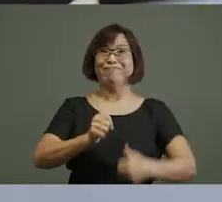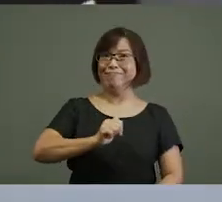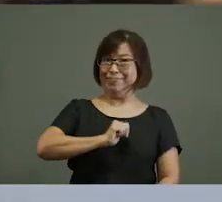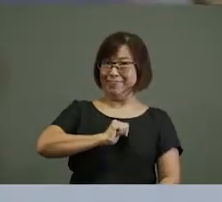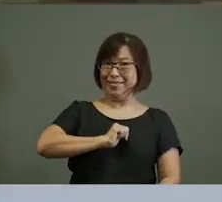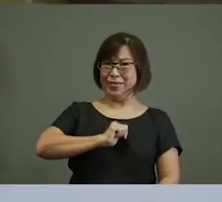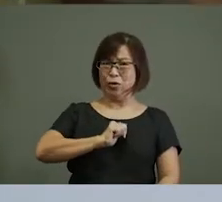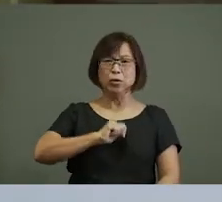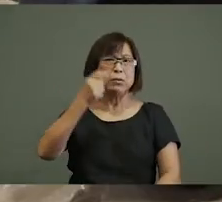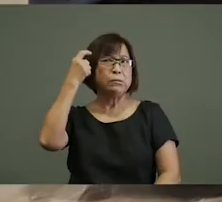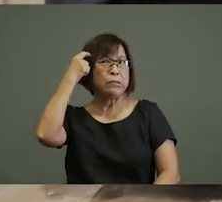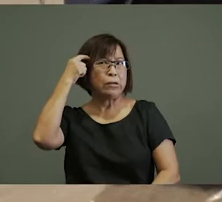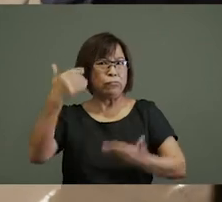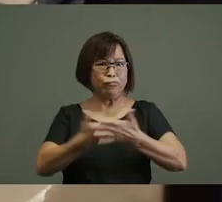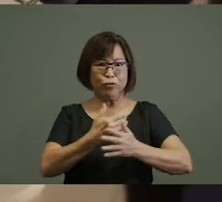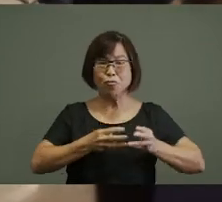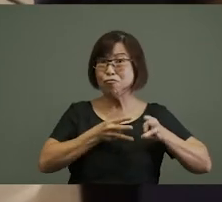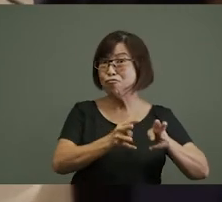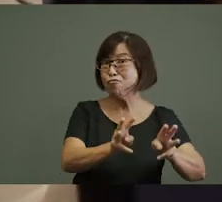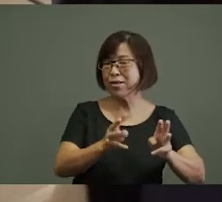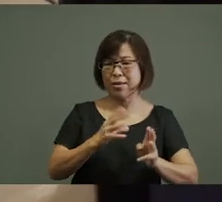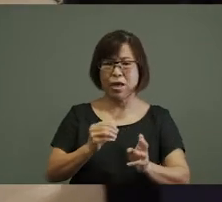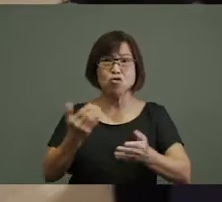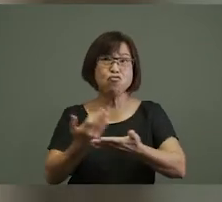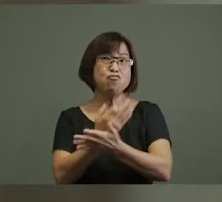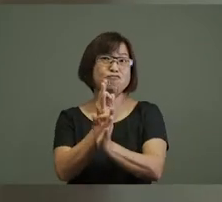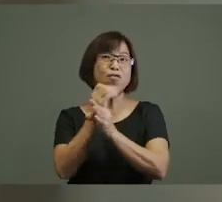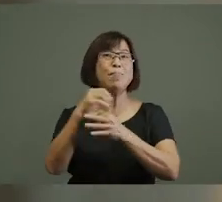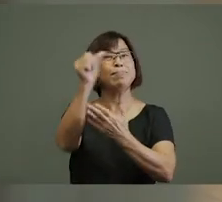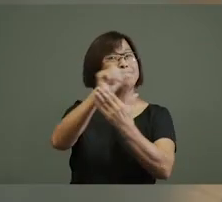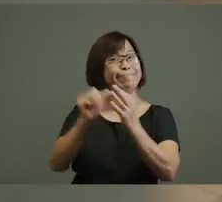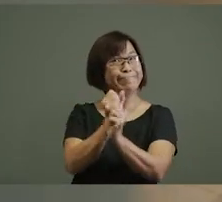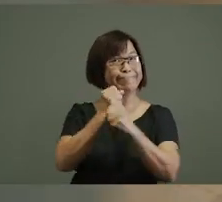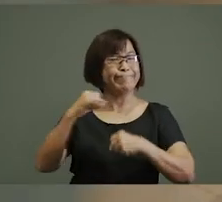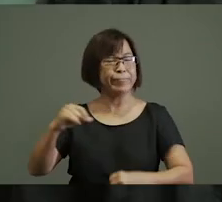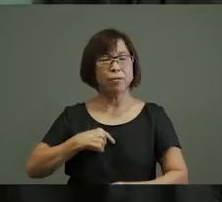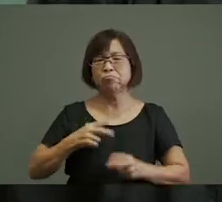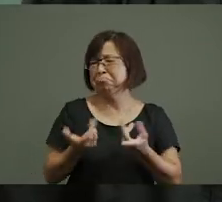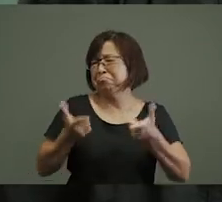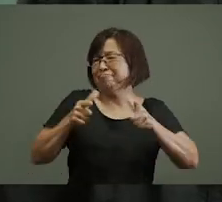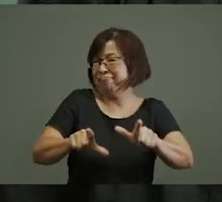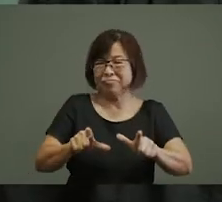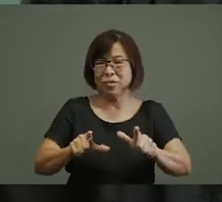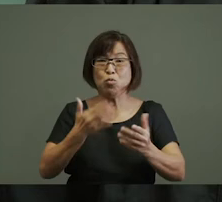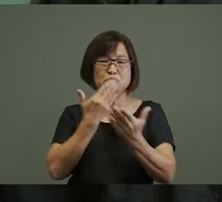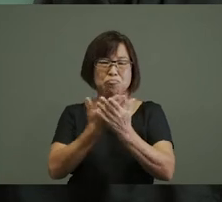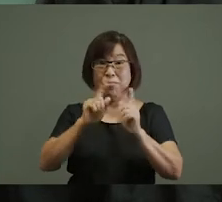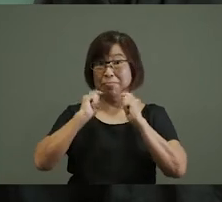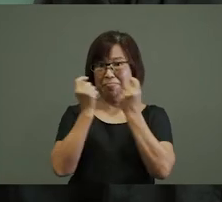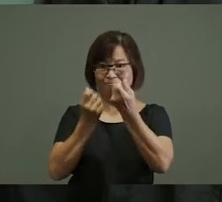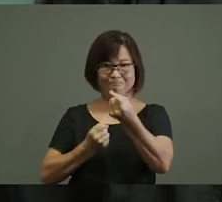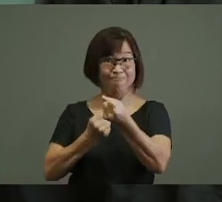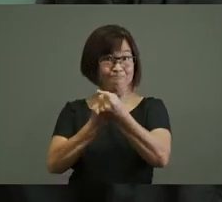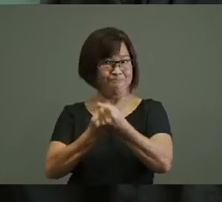and to think about new processes, new forms of art making. But I'm very lucky to have had a really good team